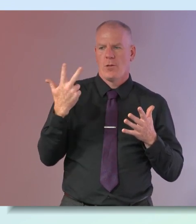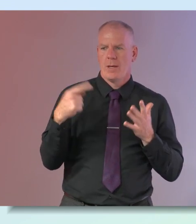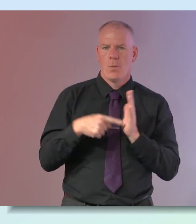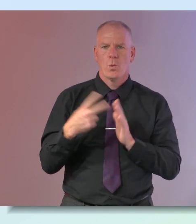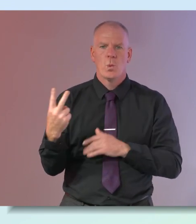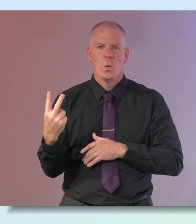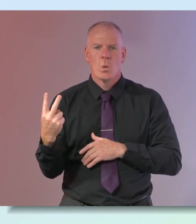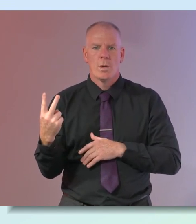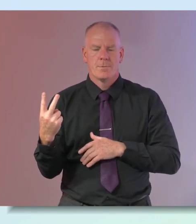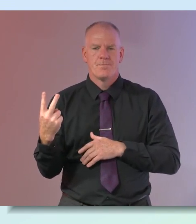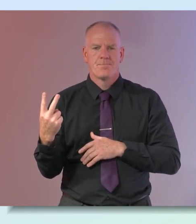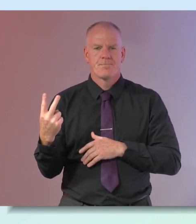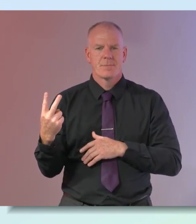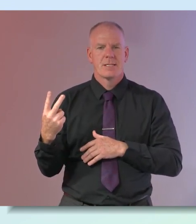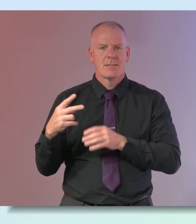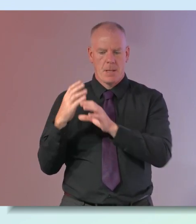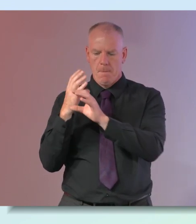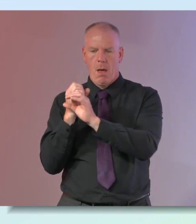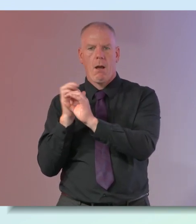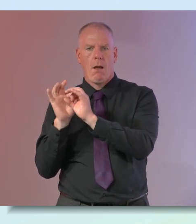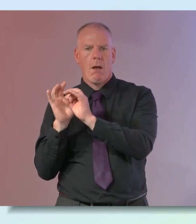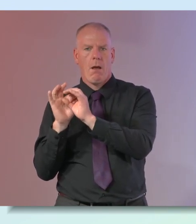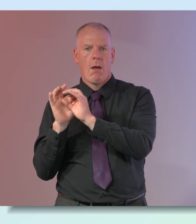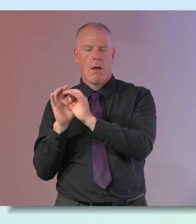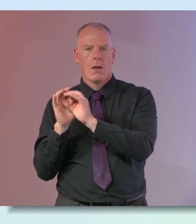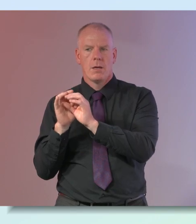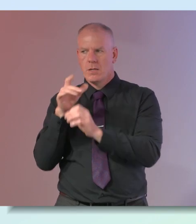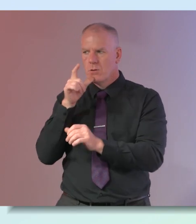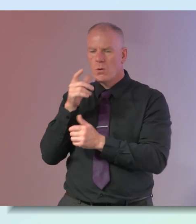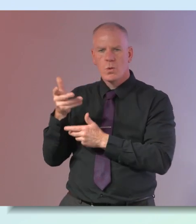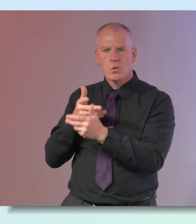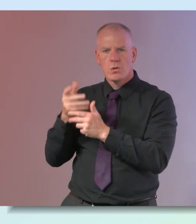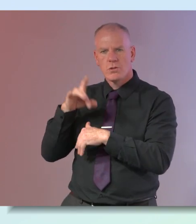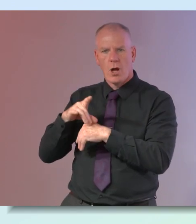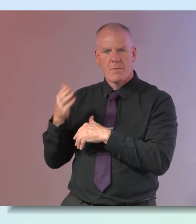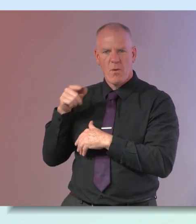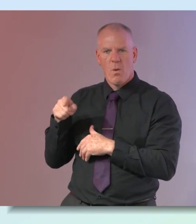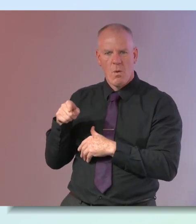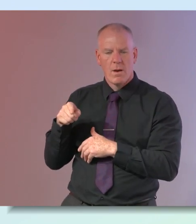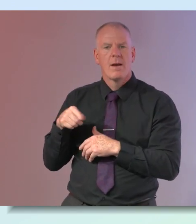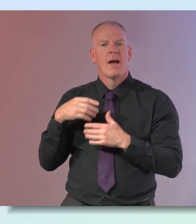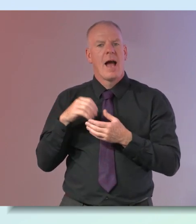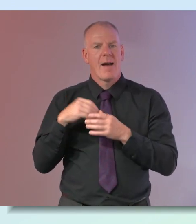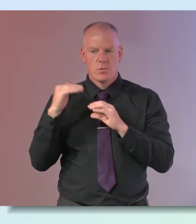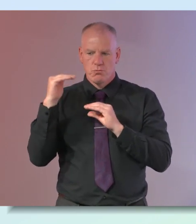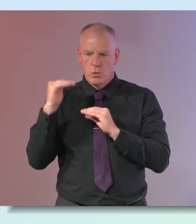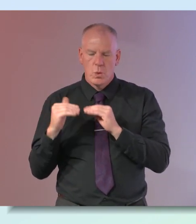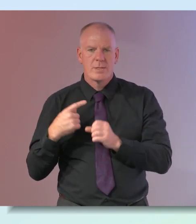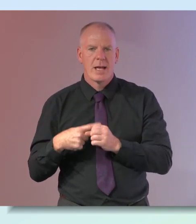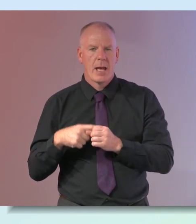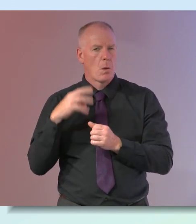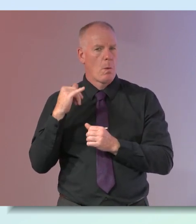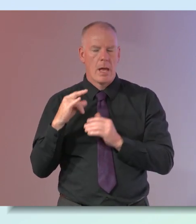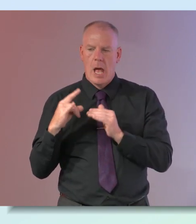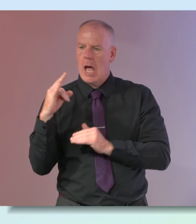which is the artery blockage which i was talking to a consultant a couple of months ago and i have to get that back down again because i'm gone